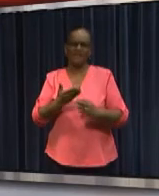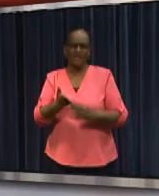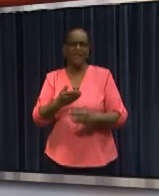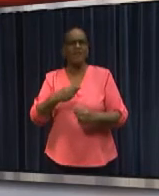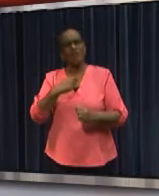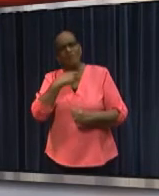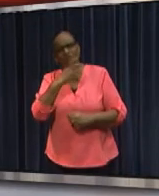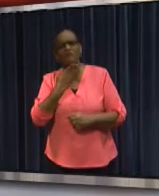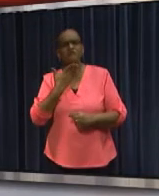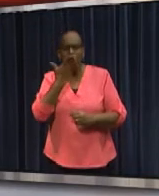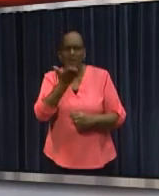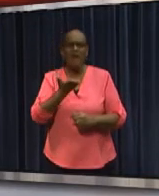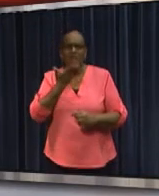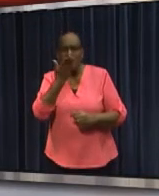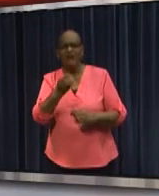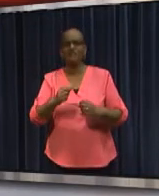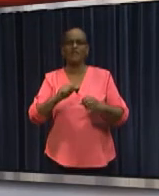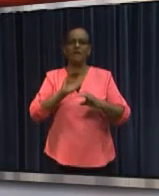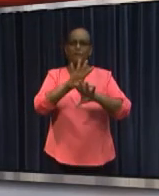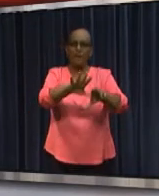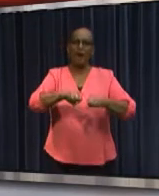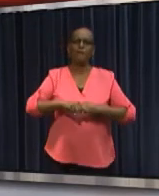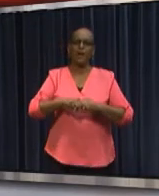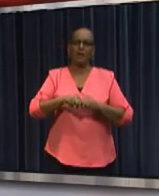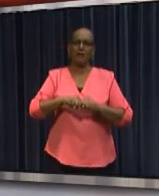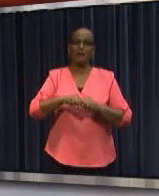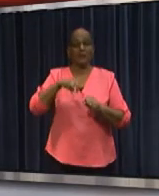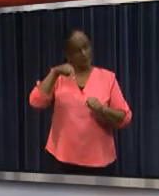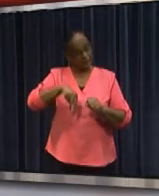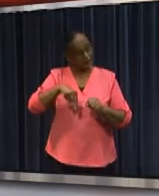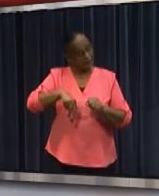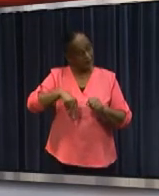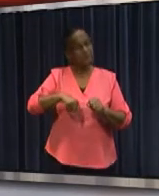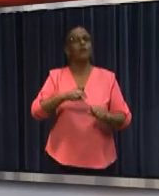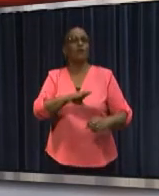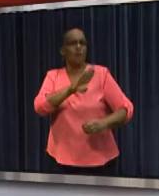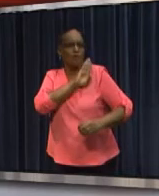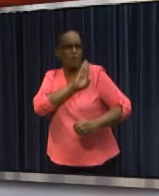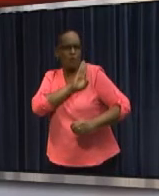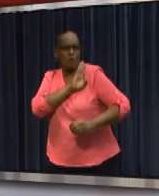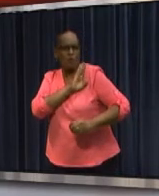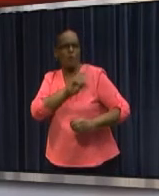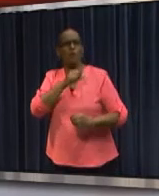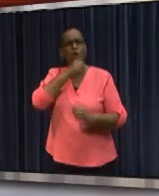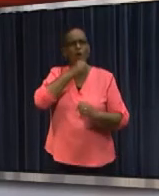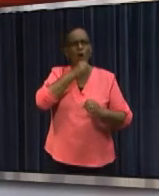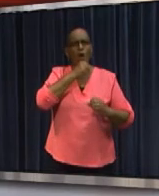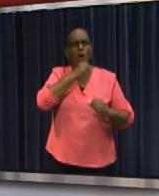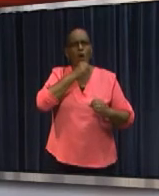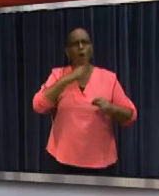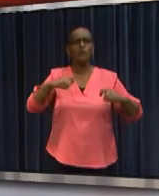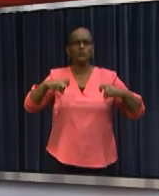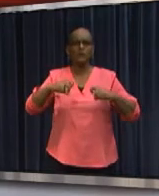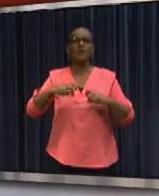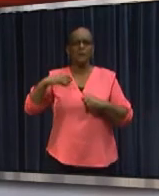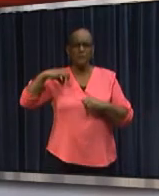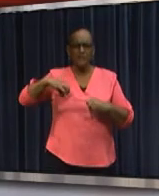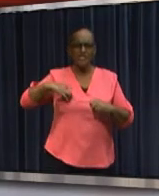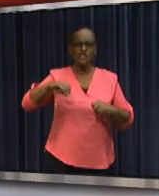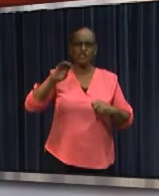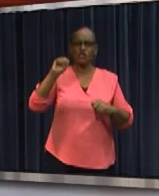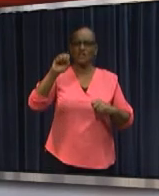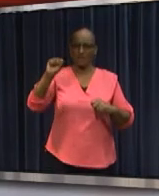financing of the operation. He did this because statements were also made by former